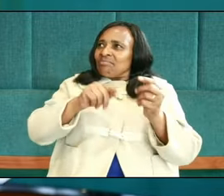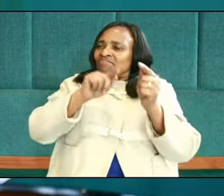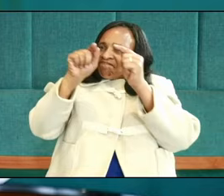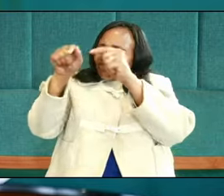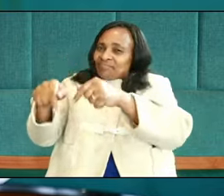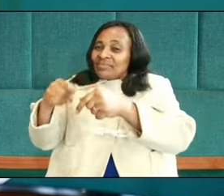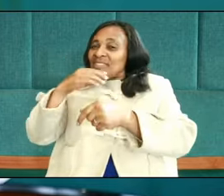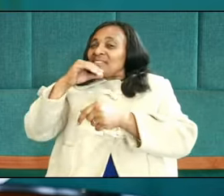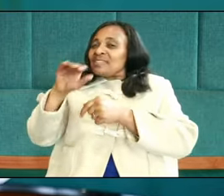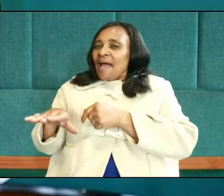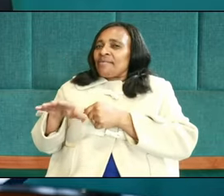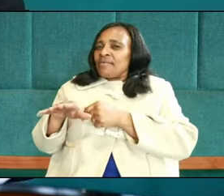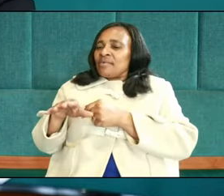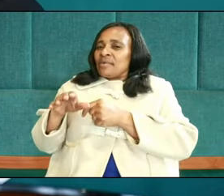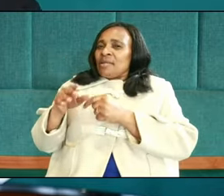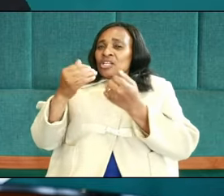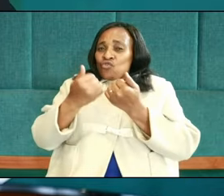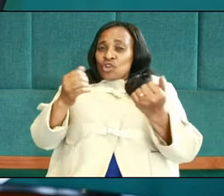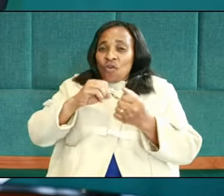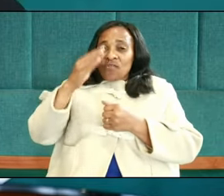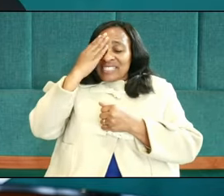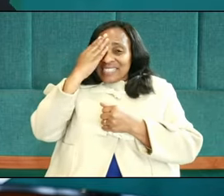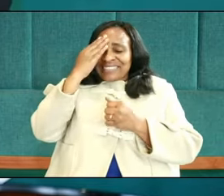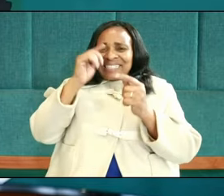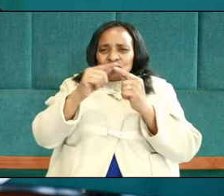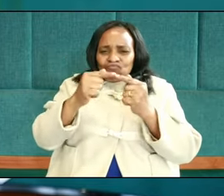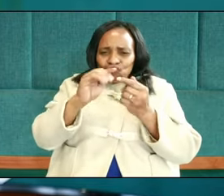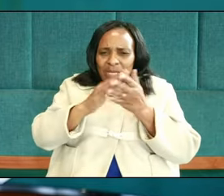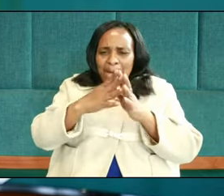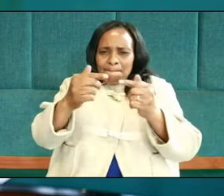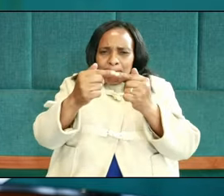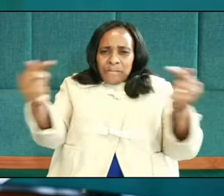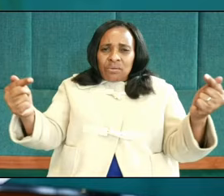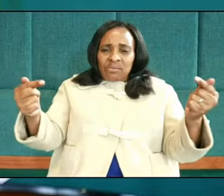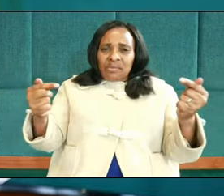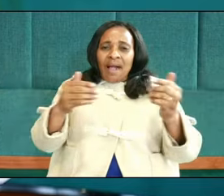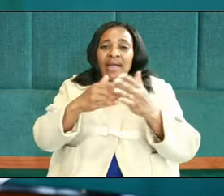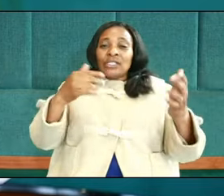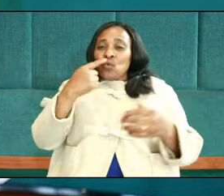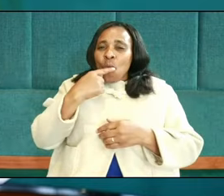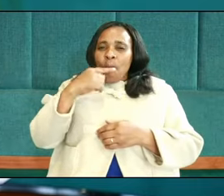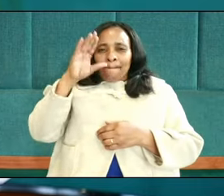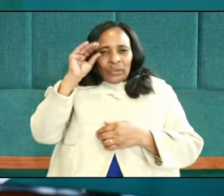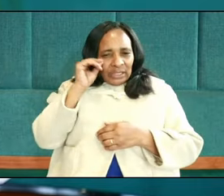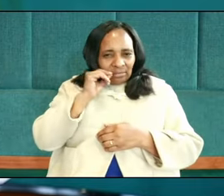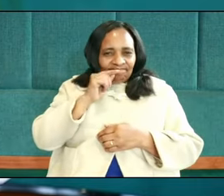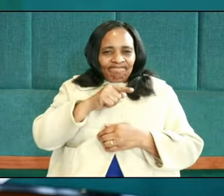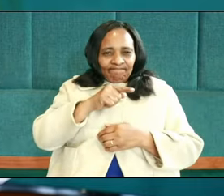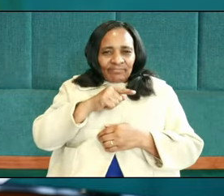influential men of Israel, to rebel against Moses. And